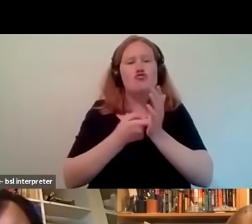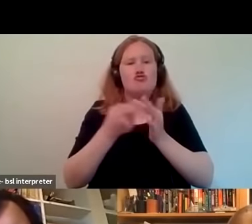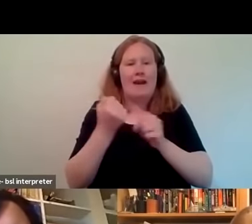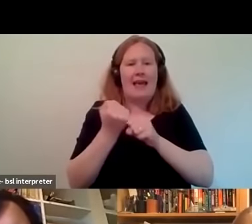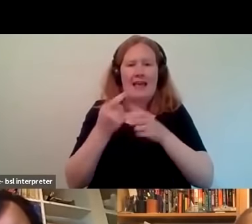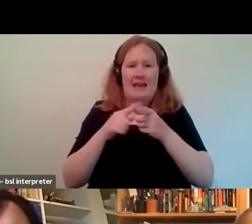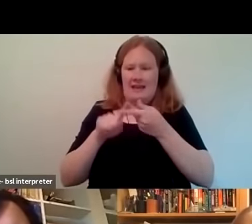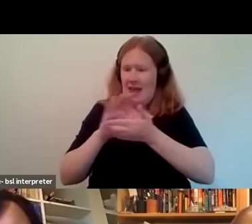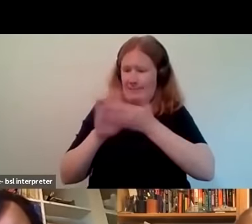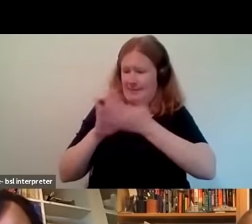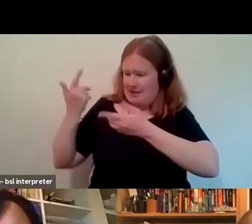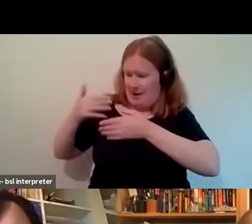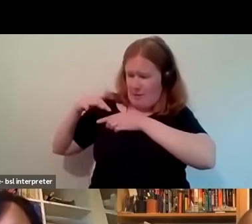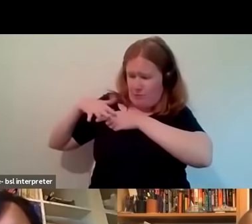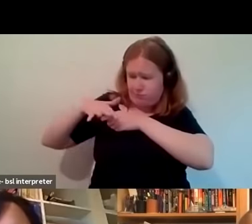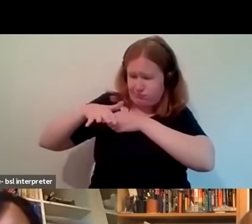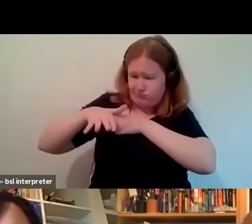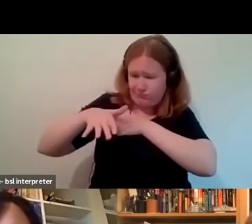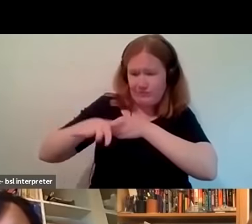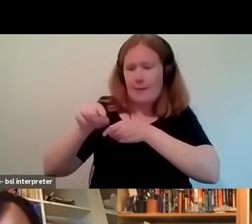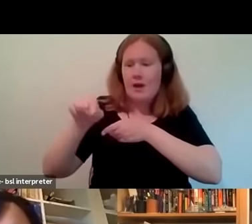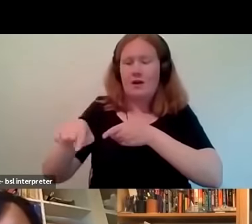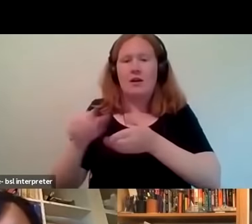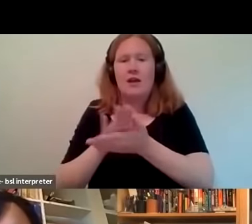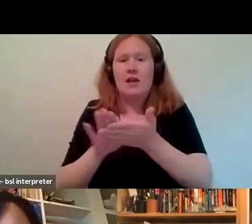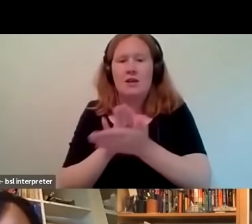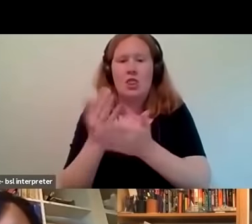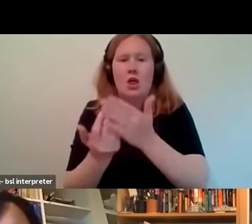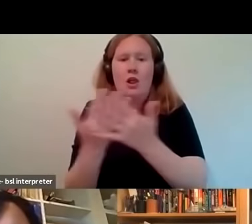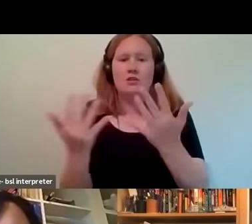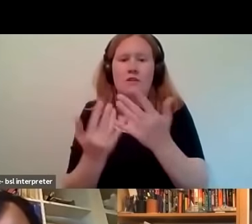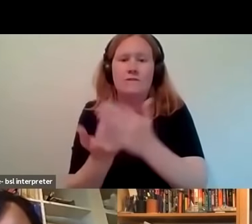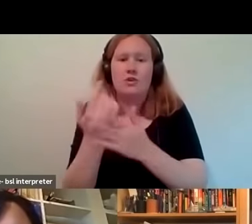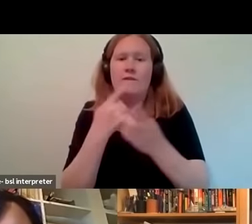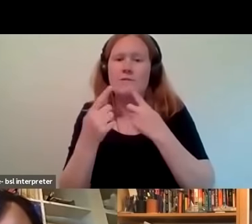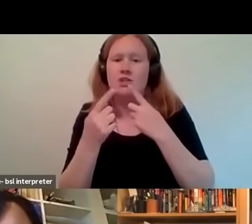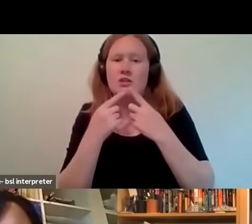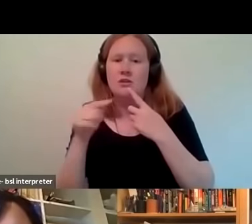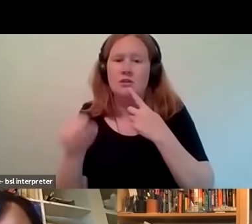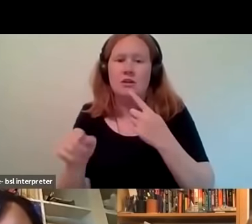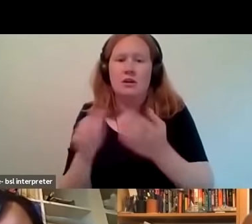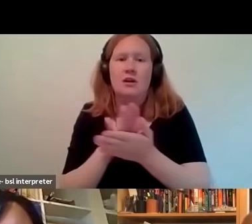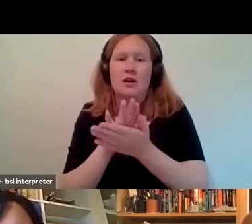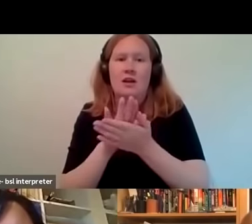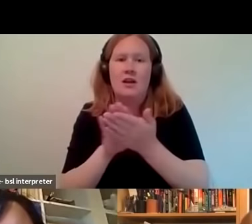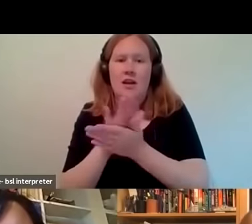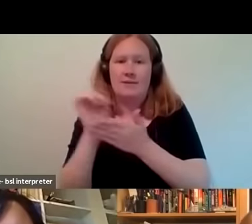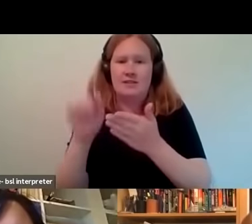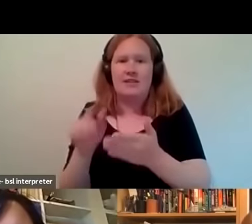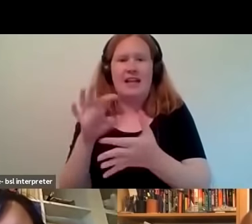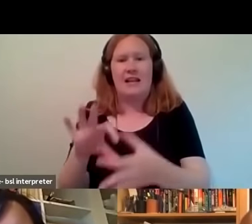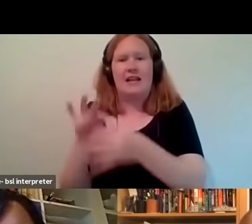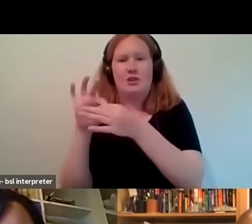really important so it gives us um a connection with uh uh the previous generations